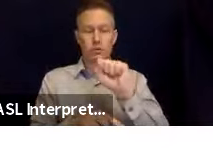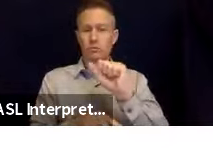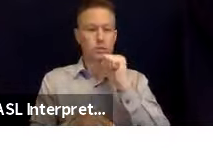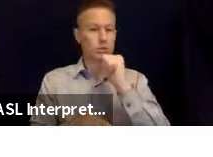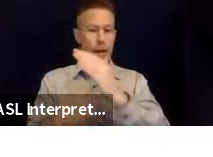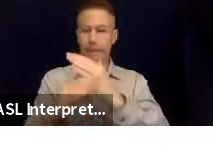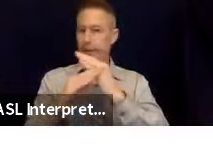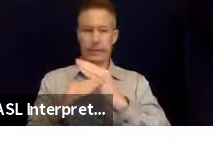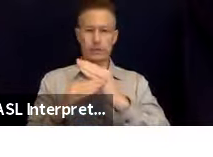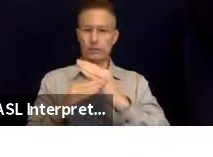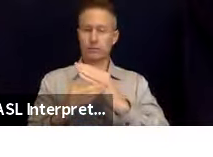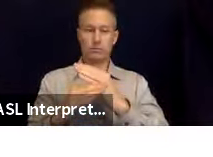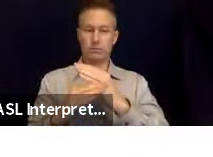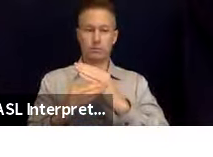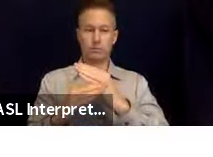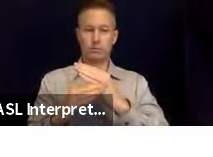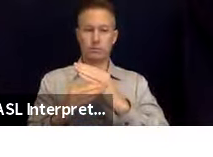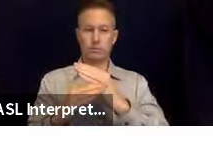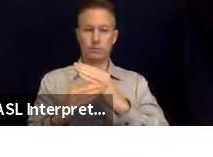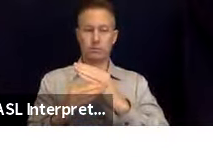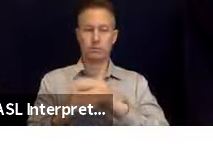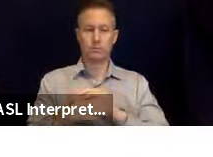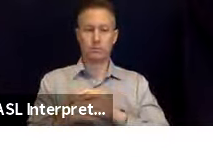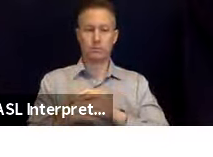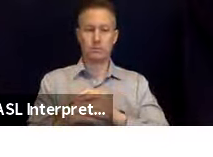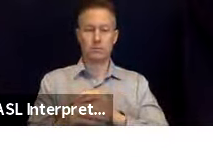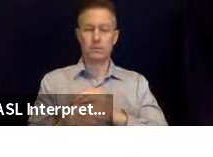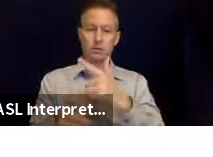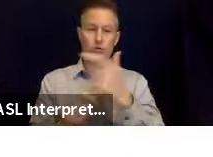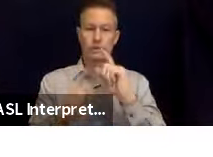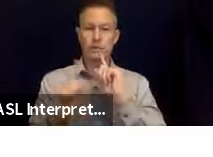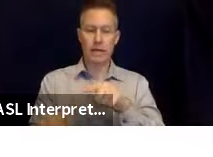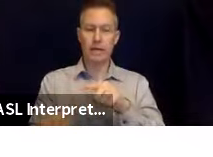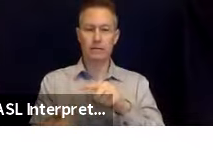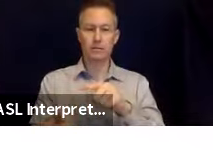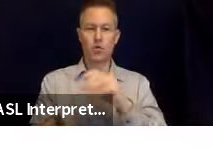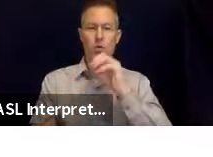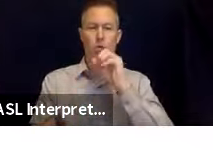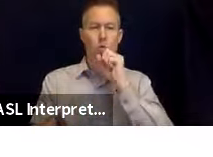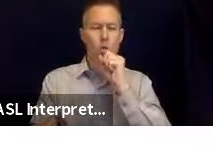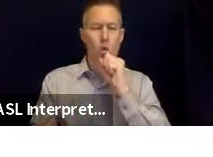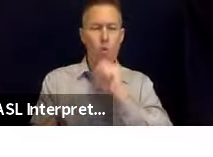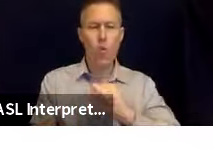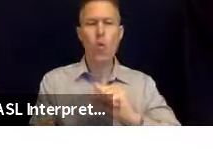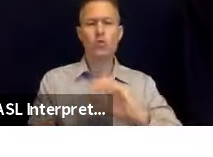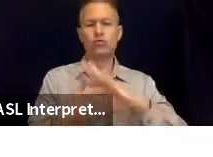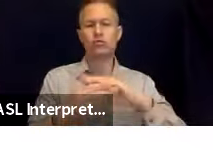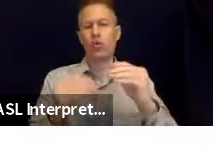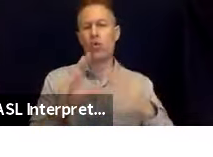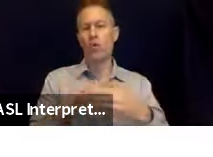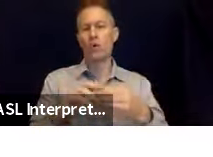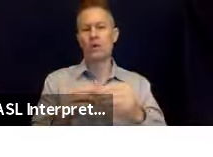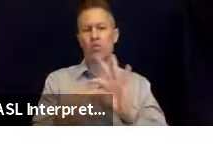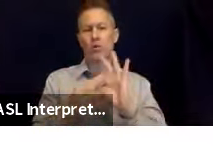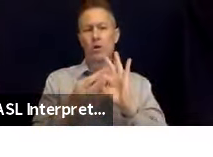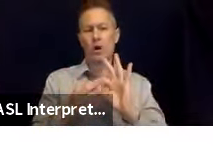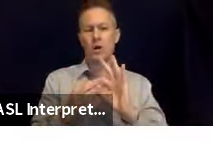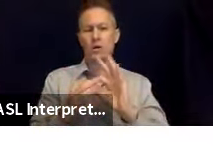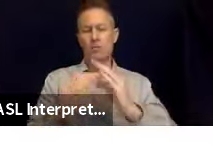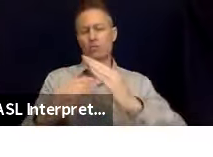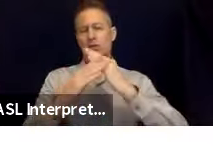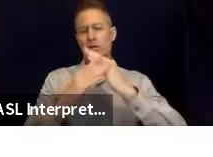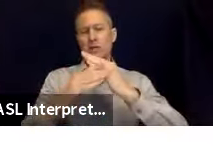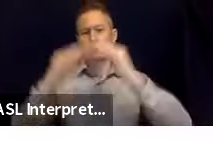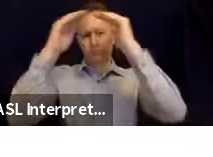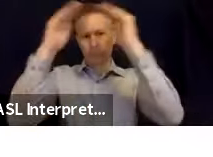from anything. That's really the, the quickest answer that it's a old wives tale or, or urban legend that somehow